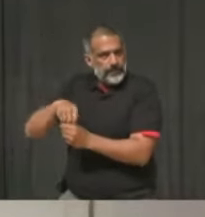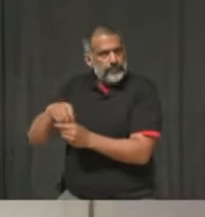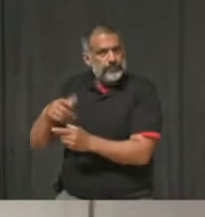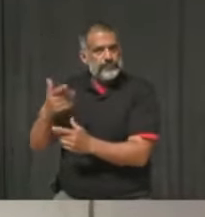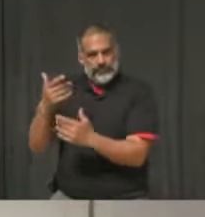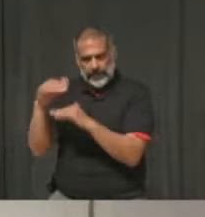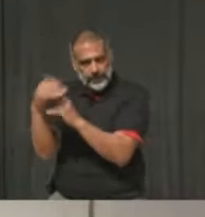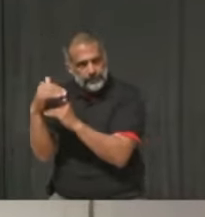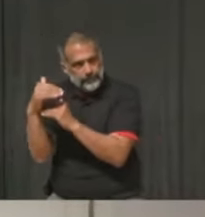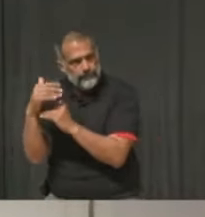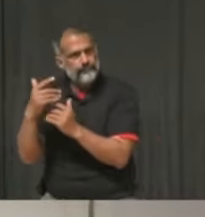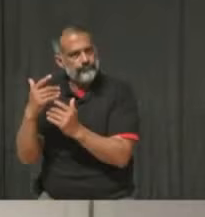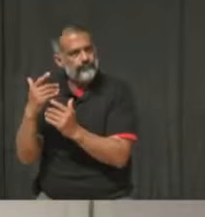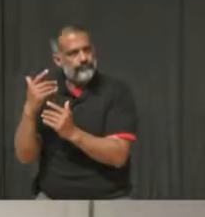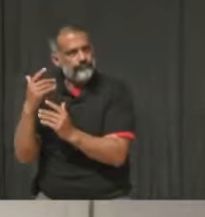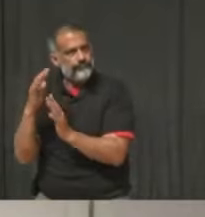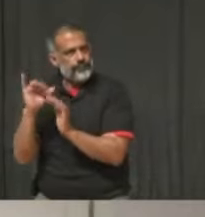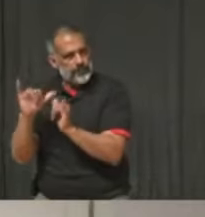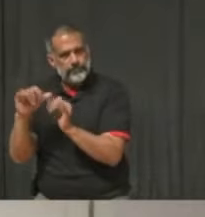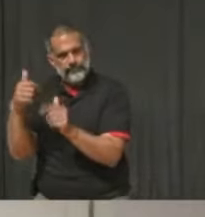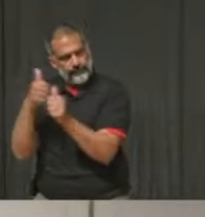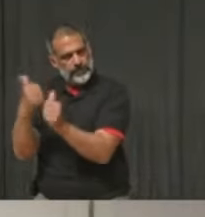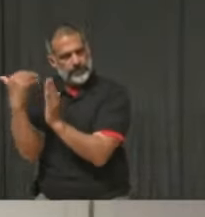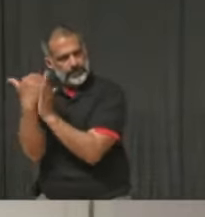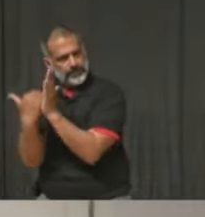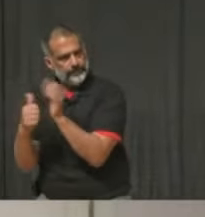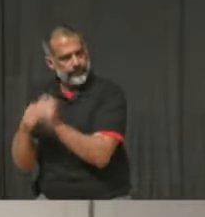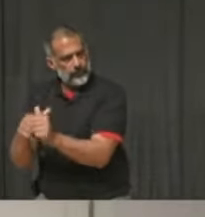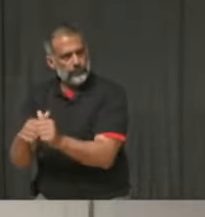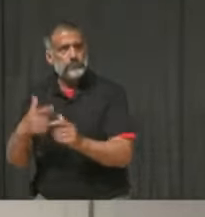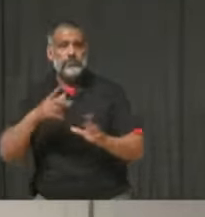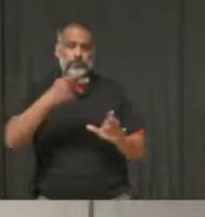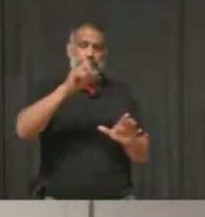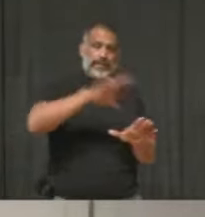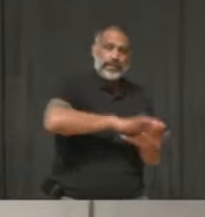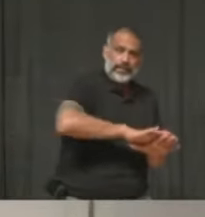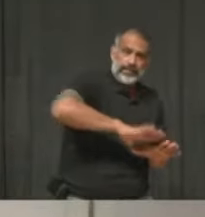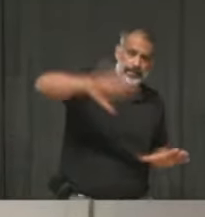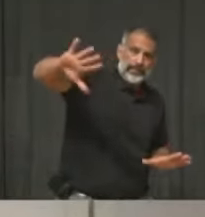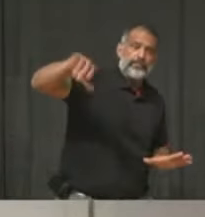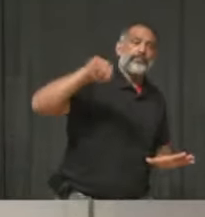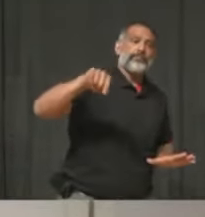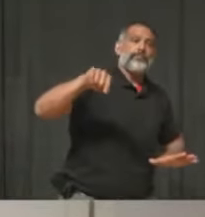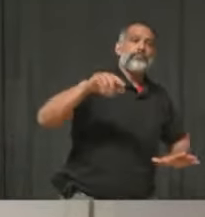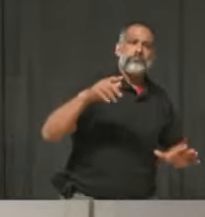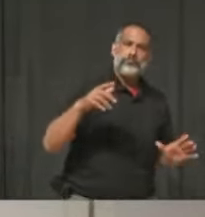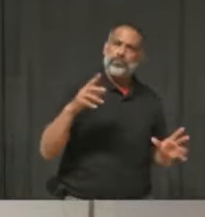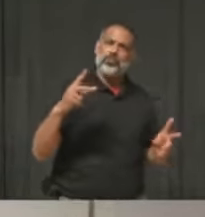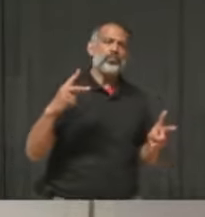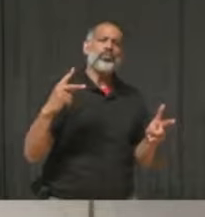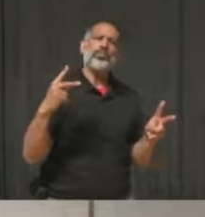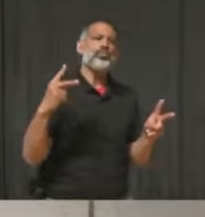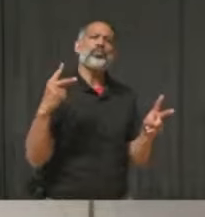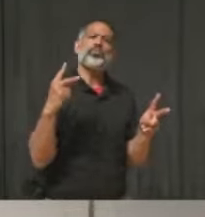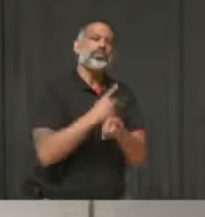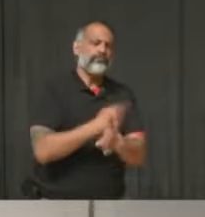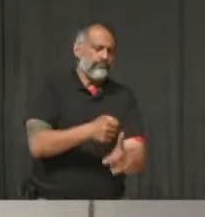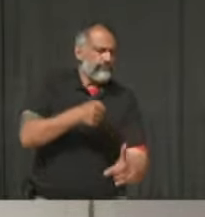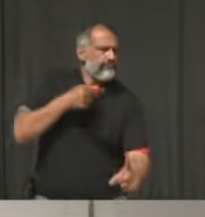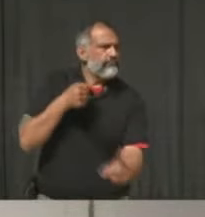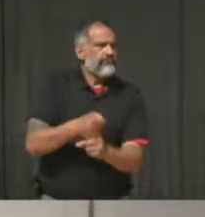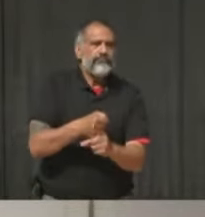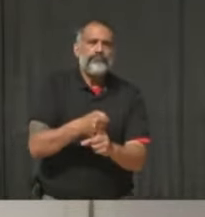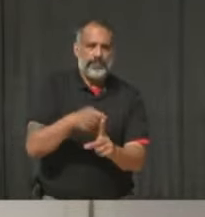from that, especially in Peel. We know that Peel has been most burdened, you know, during this pandemic. And we need to be